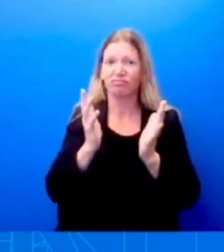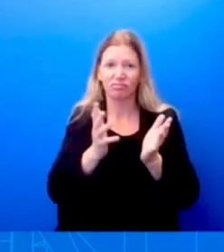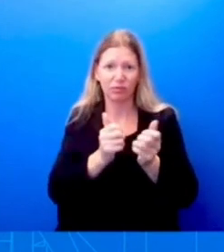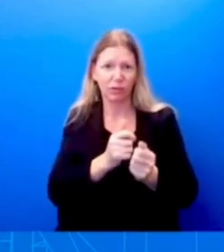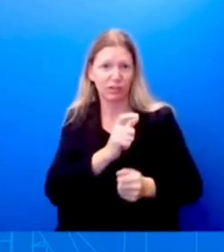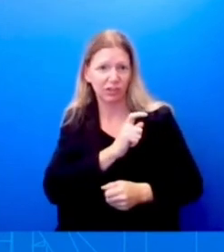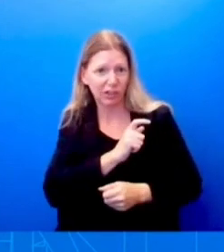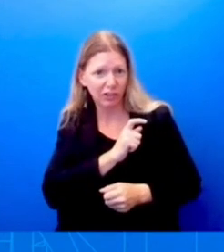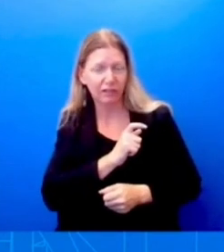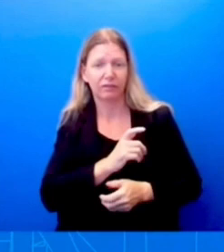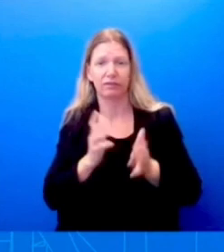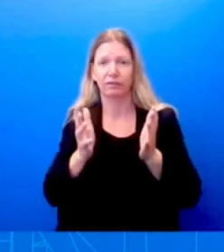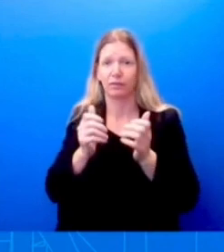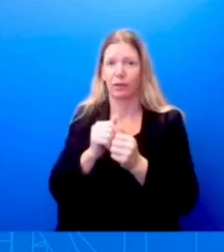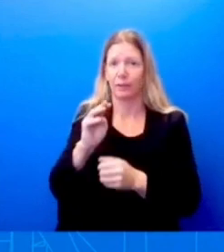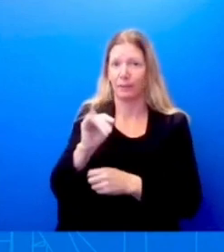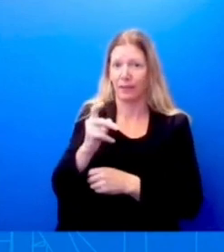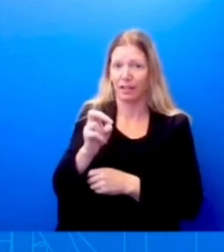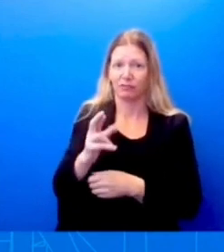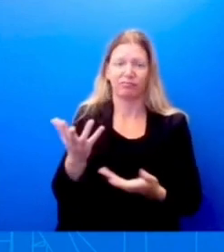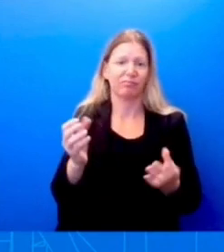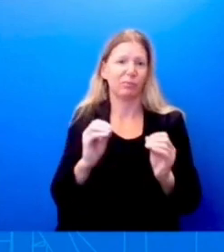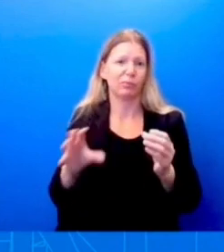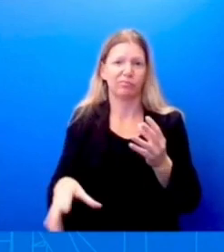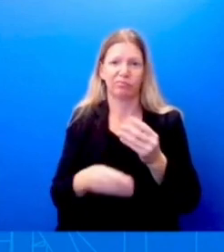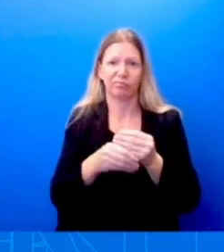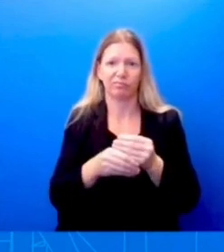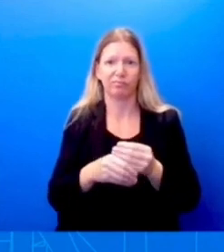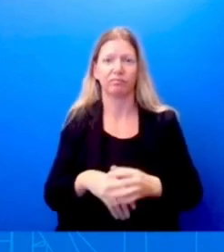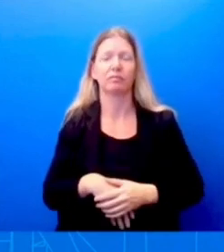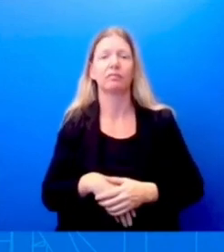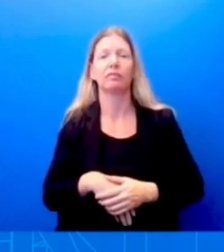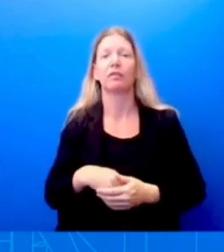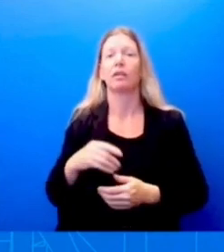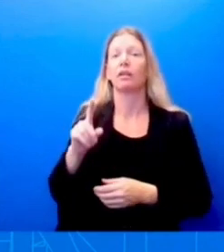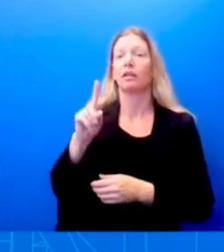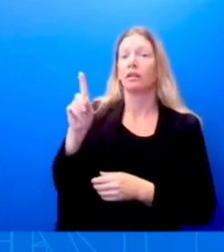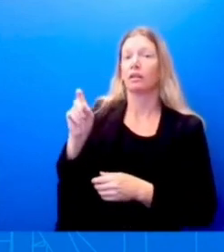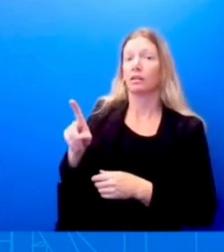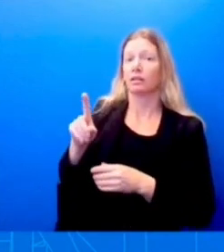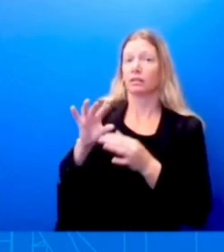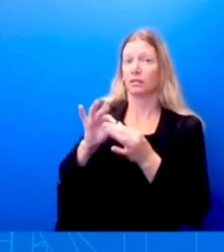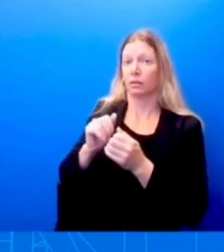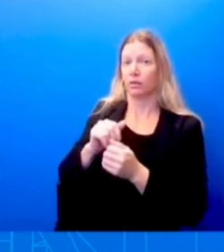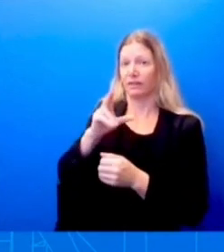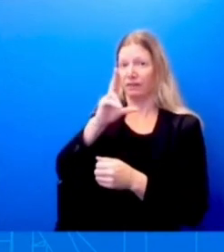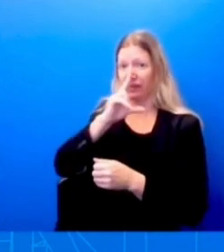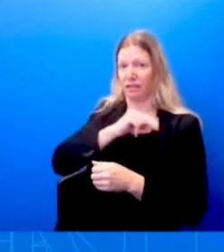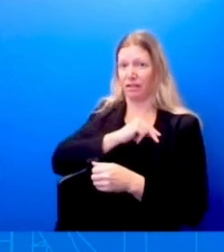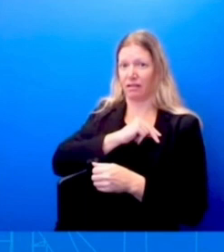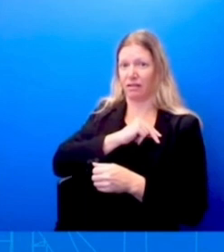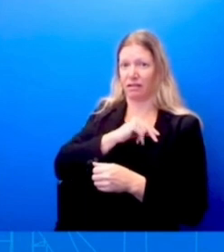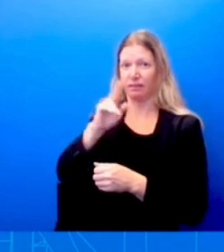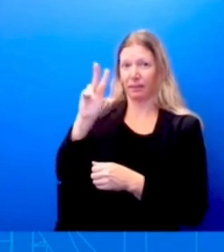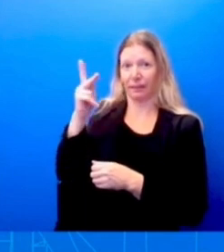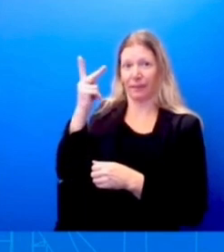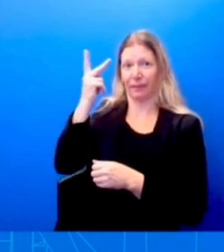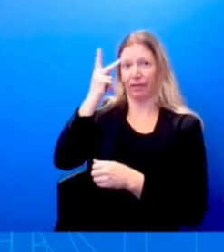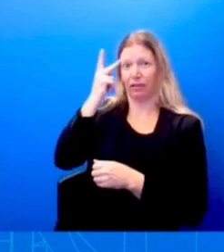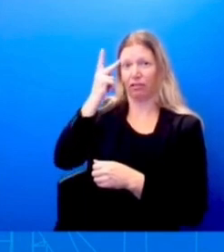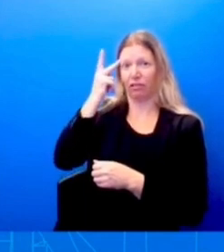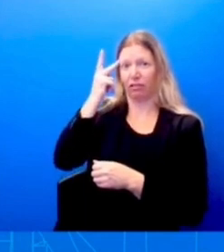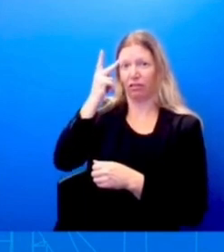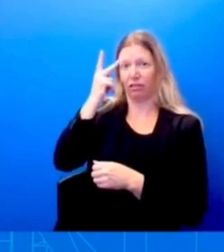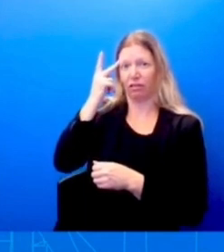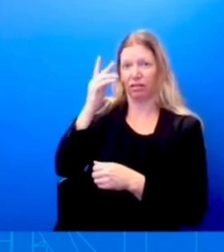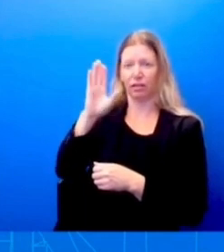Vietnam, Politico reported that part of what would be announced, and I know you gave kind of a long readout at the top, um, was a